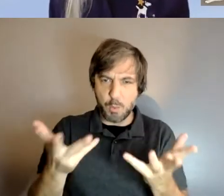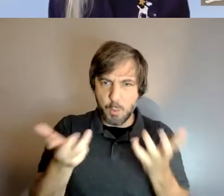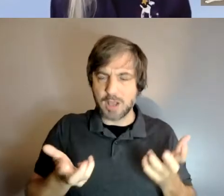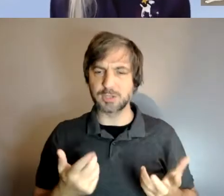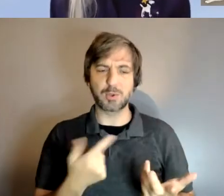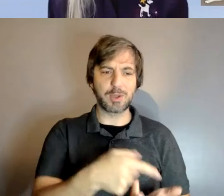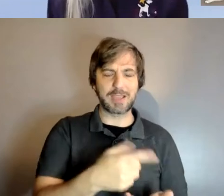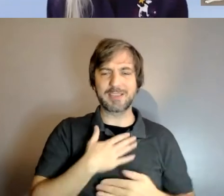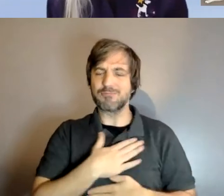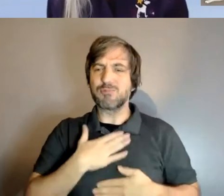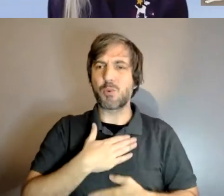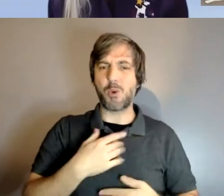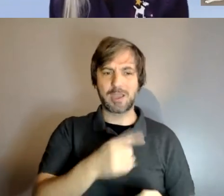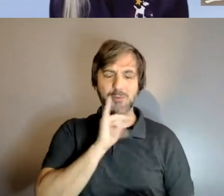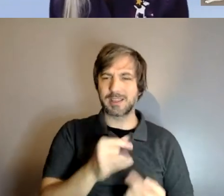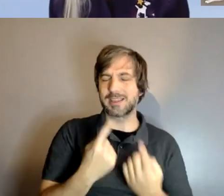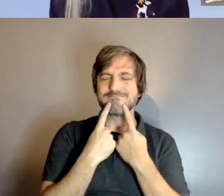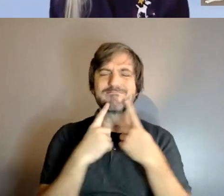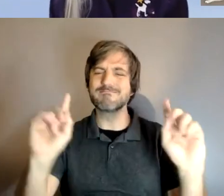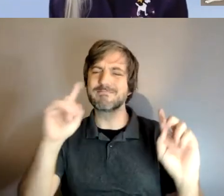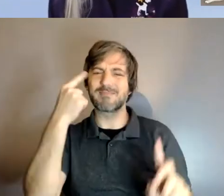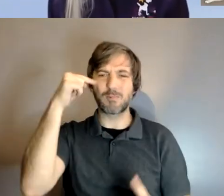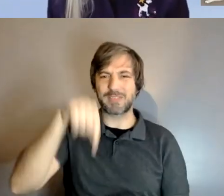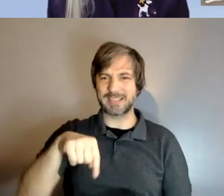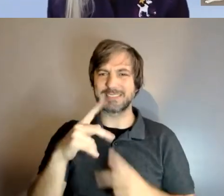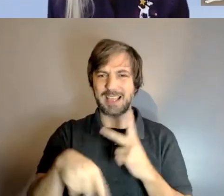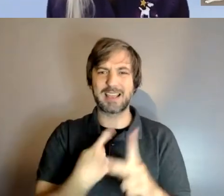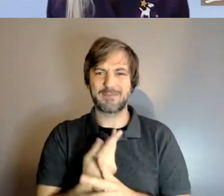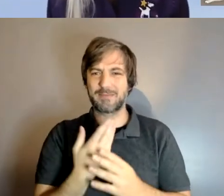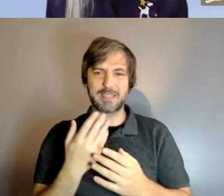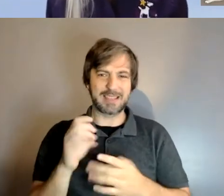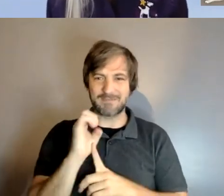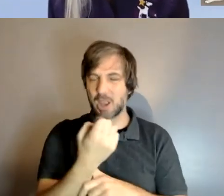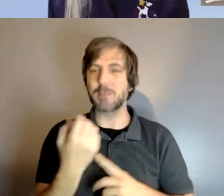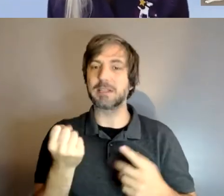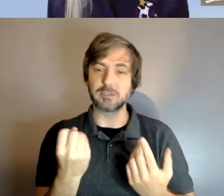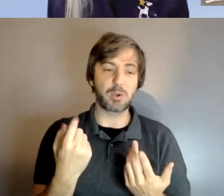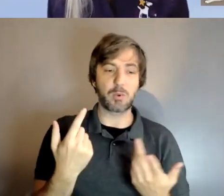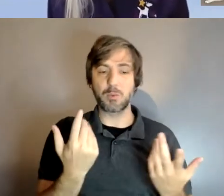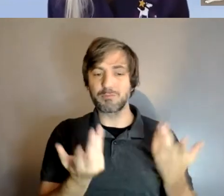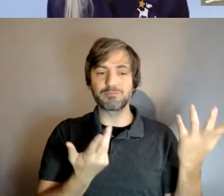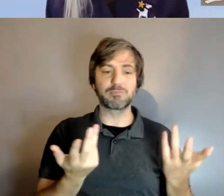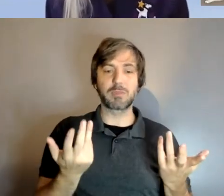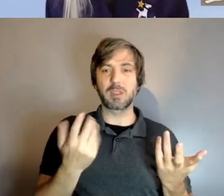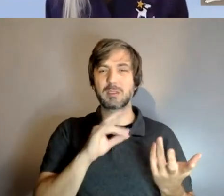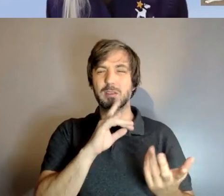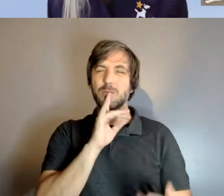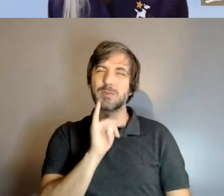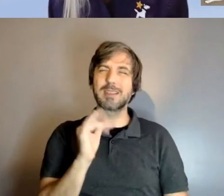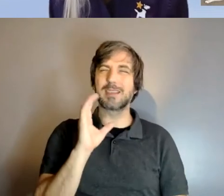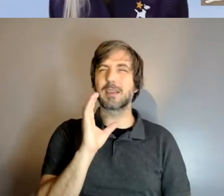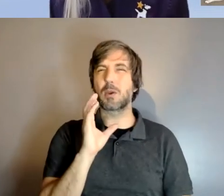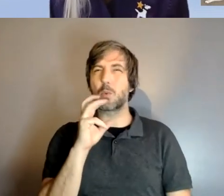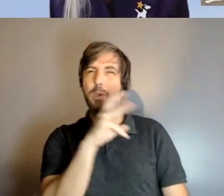environment and a lot of working dogs really love what they do i mean there is a really really weird misconception that